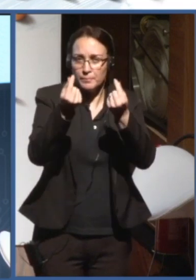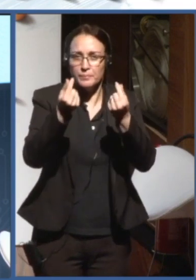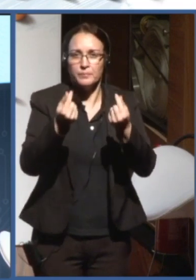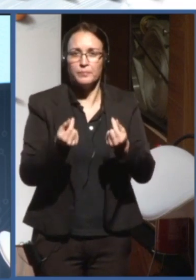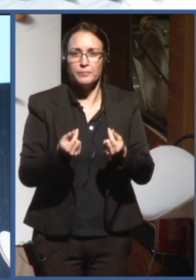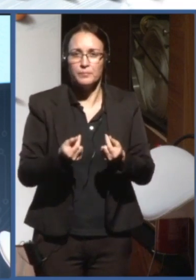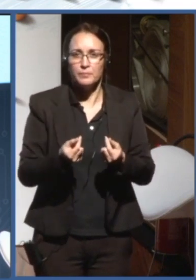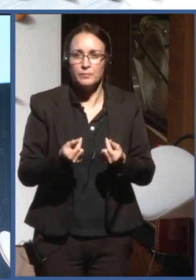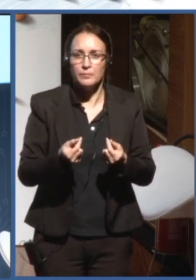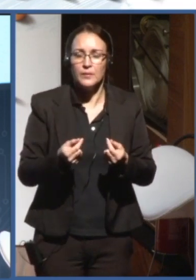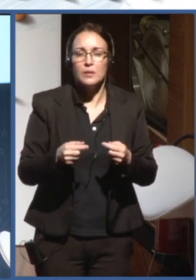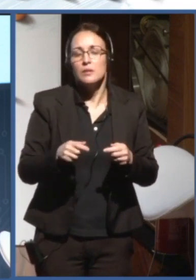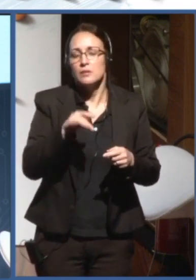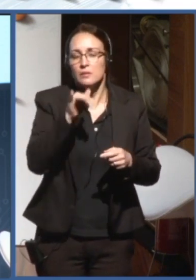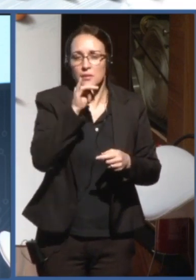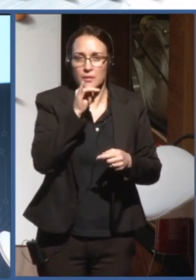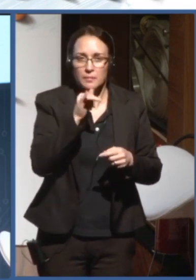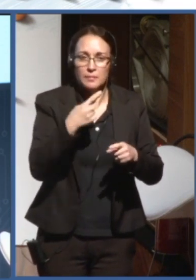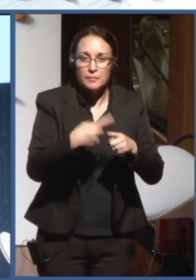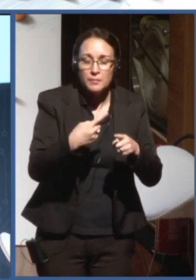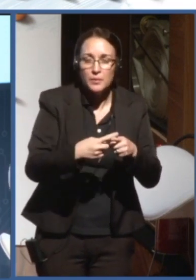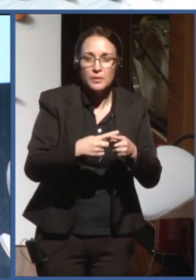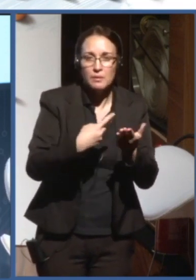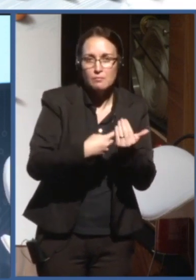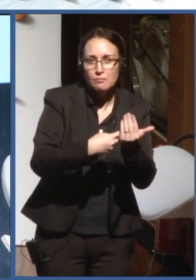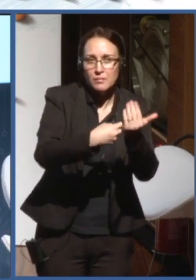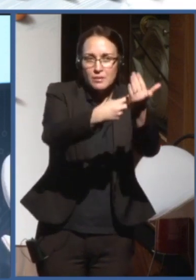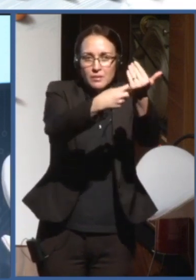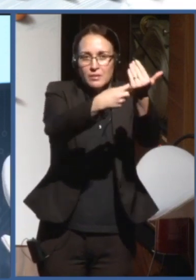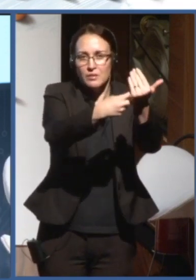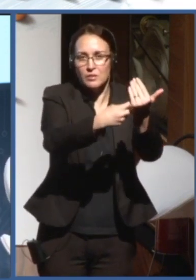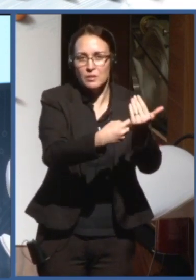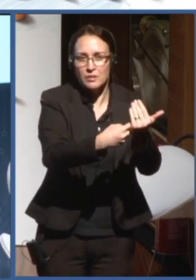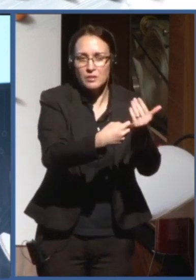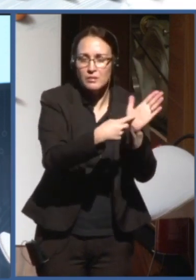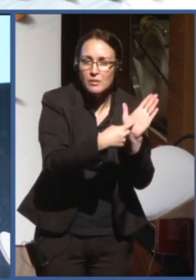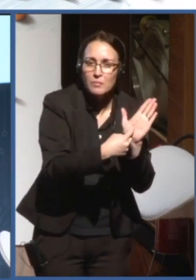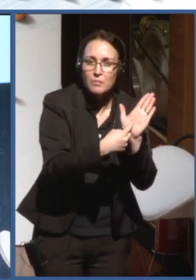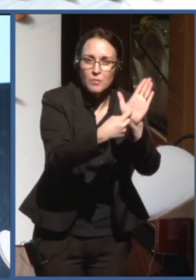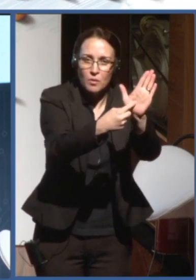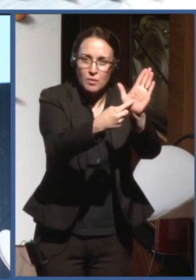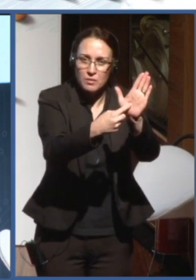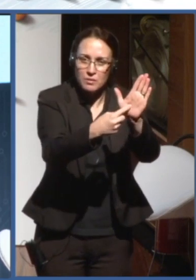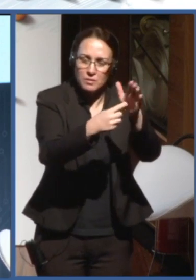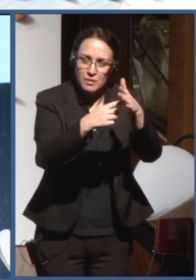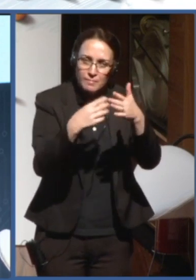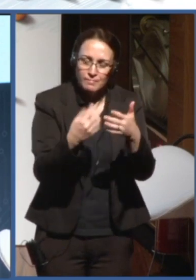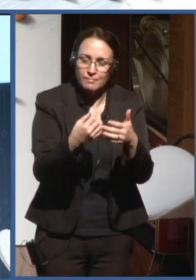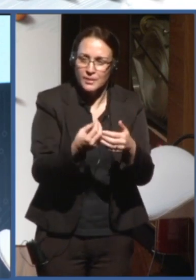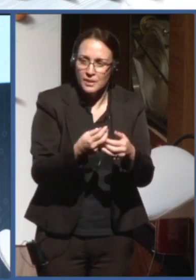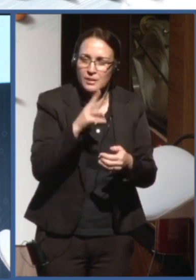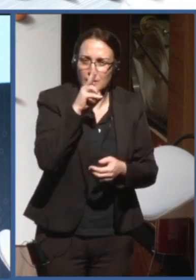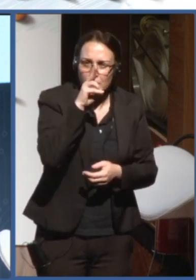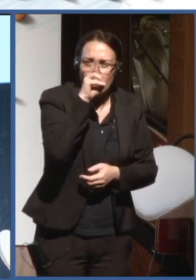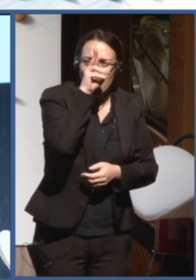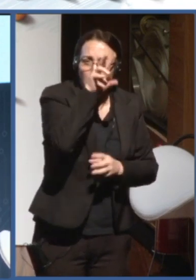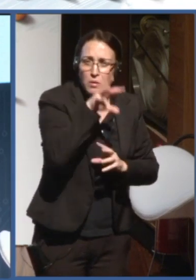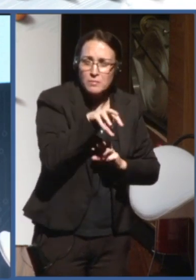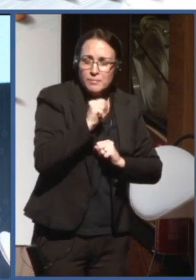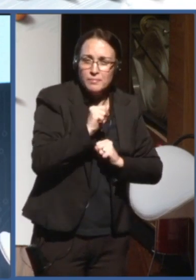affecting human rights, and need to be addressed, and need to... There are economic challenges to